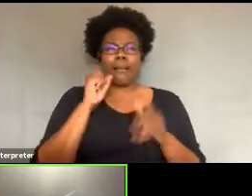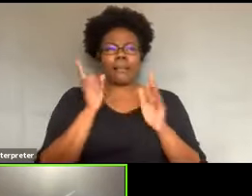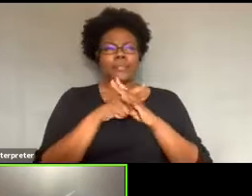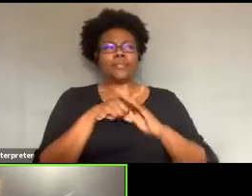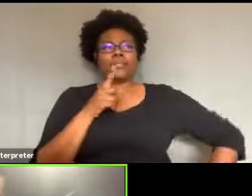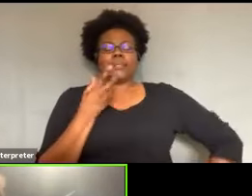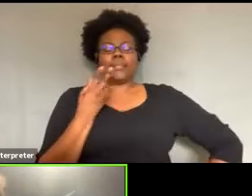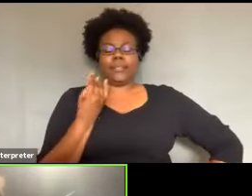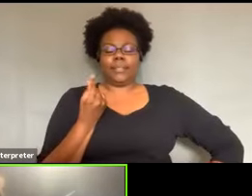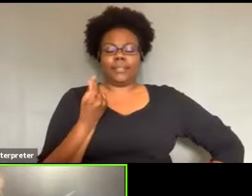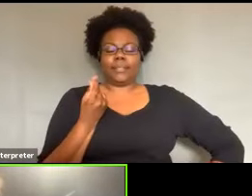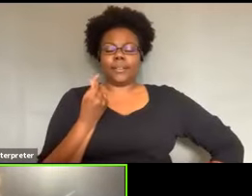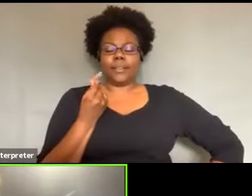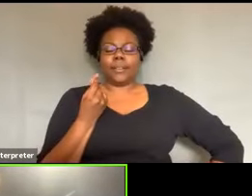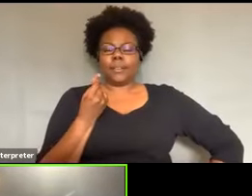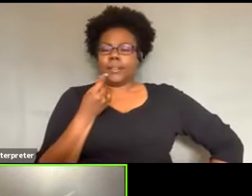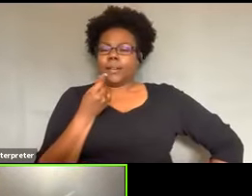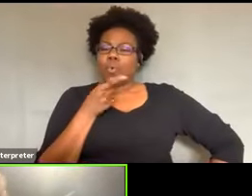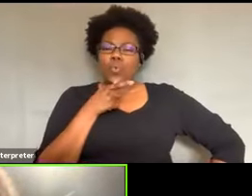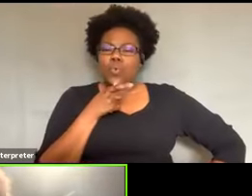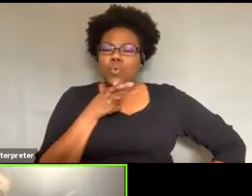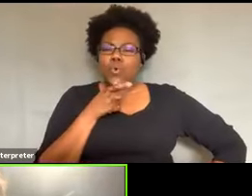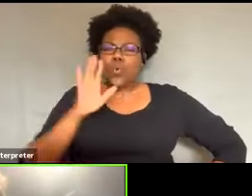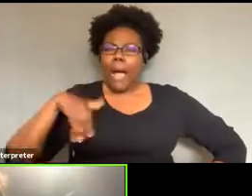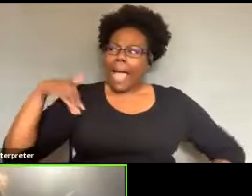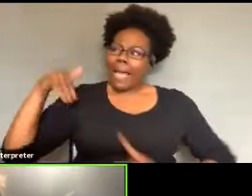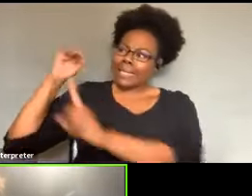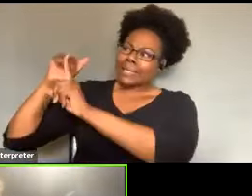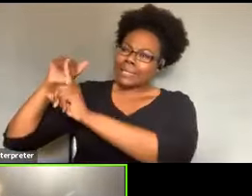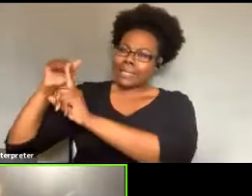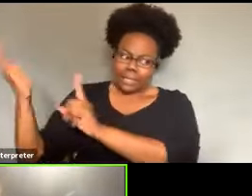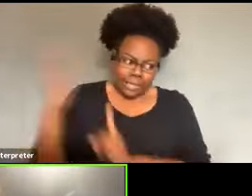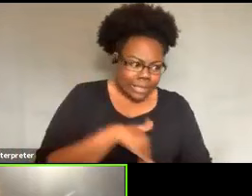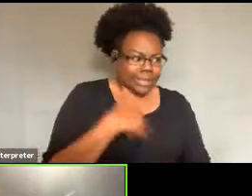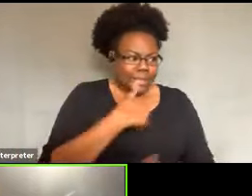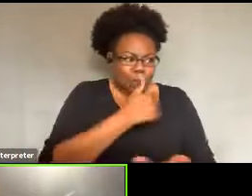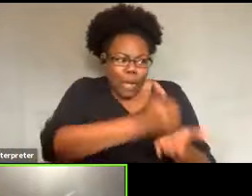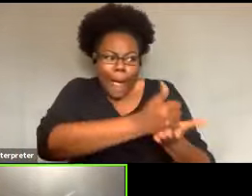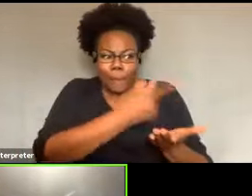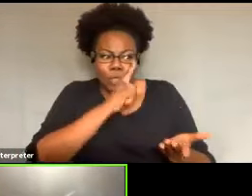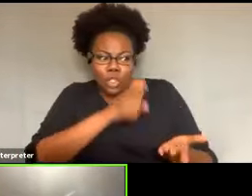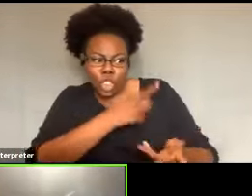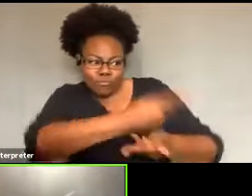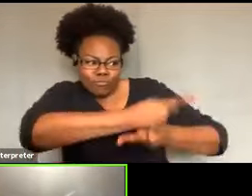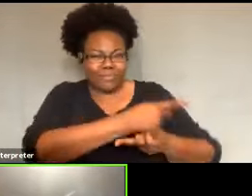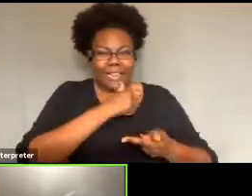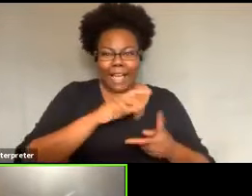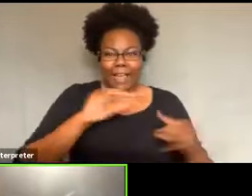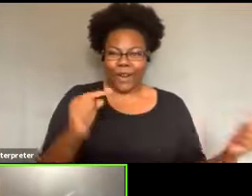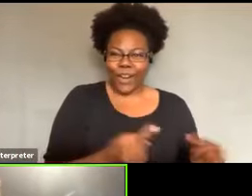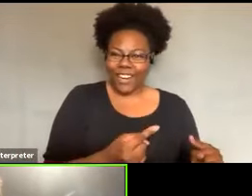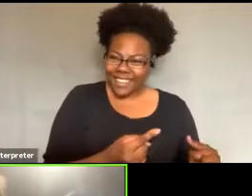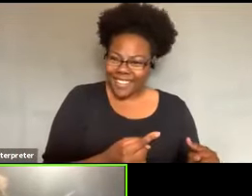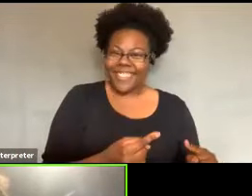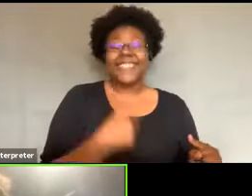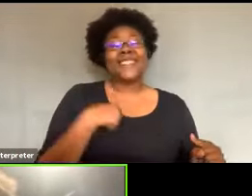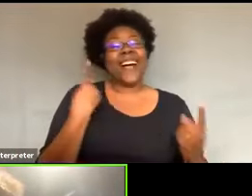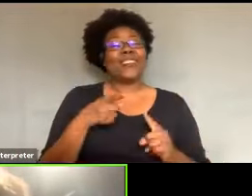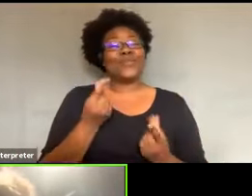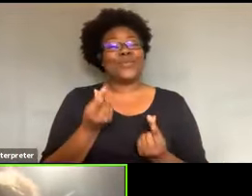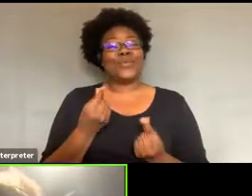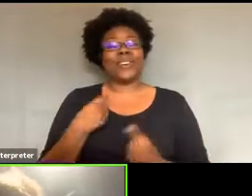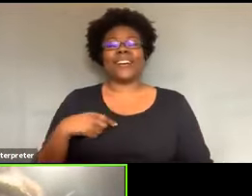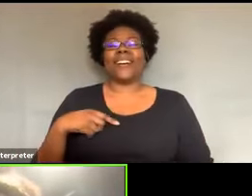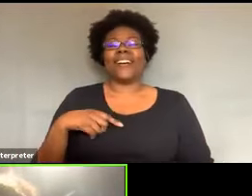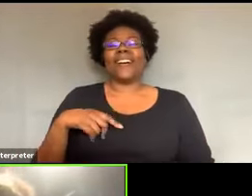uh, who do I get out here to make sure that these kids don't hurt themselves? So we hired, uh, a man from Tucson high.